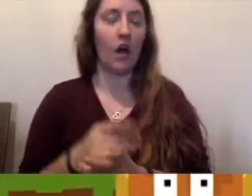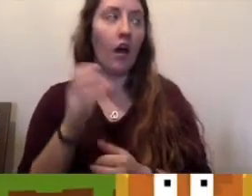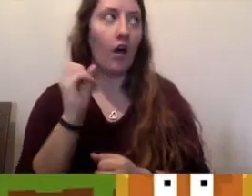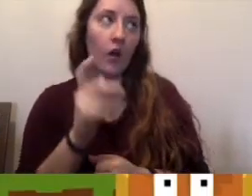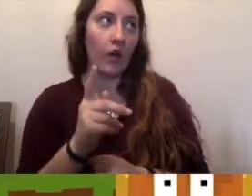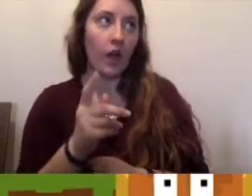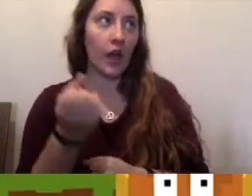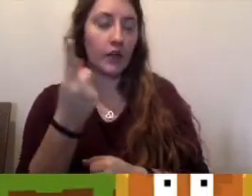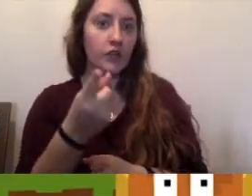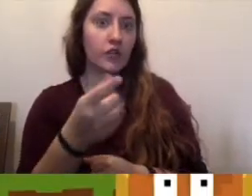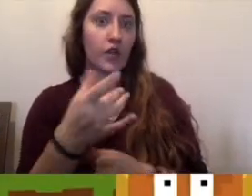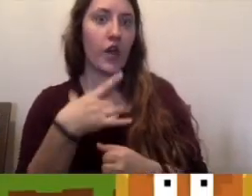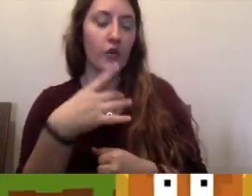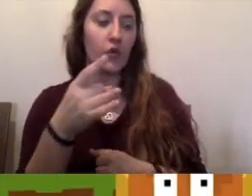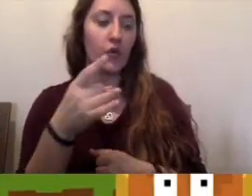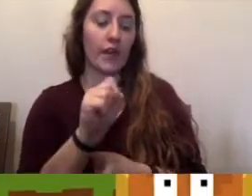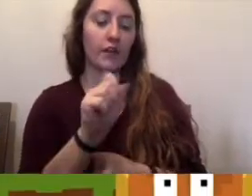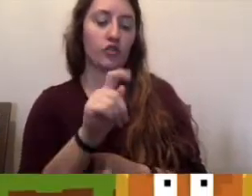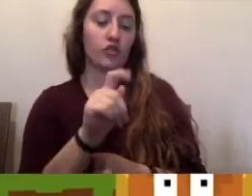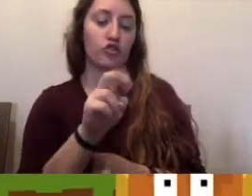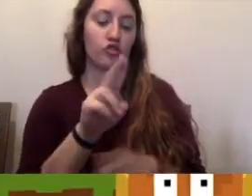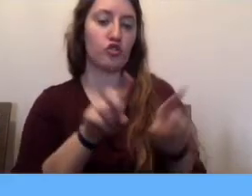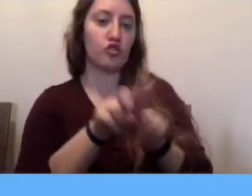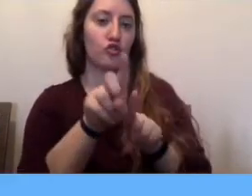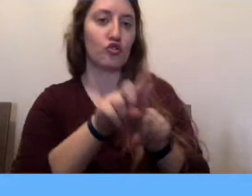Okay, we get it. You like Star Trek better.